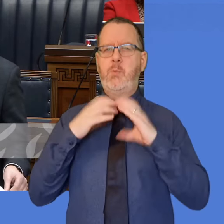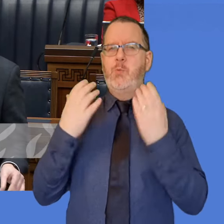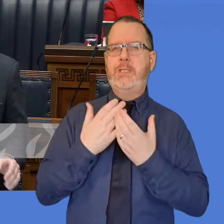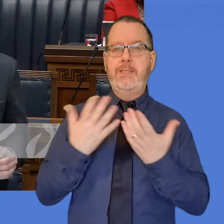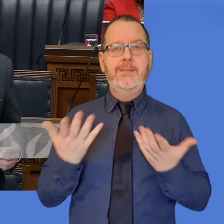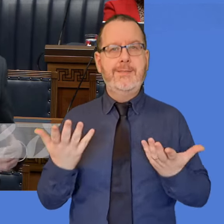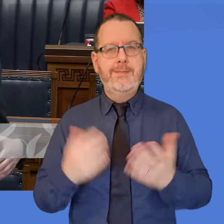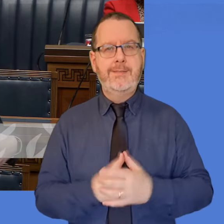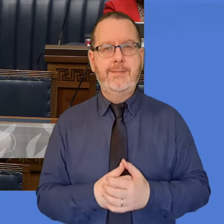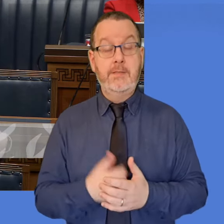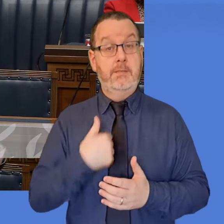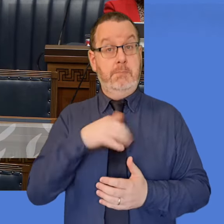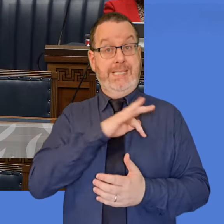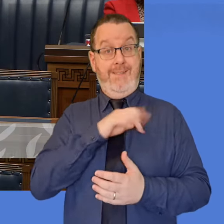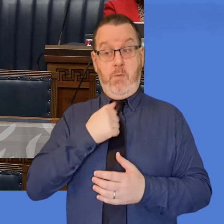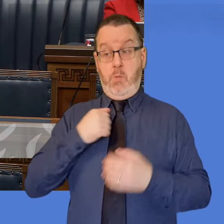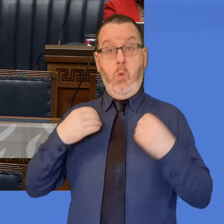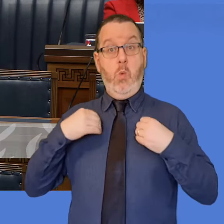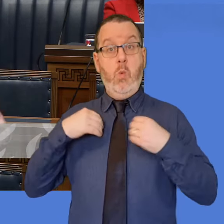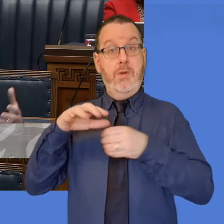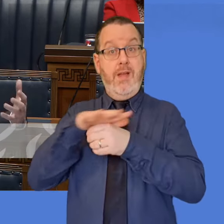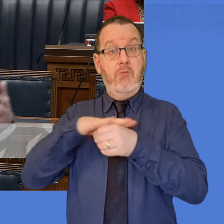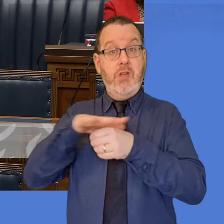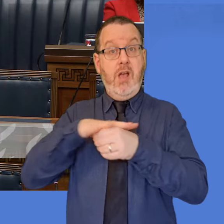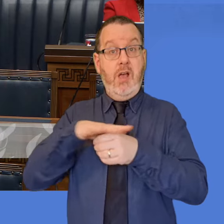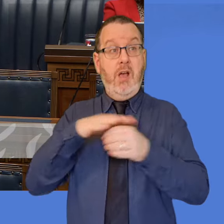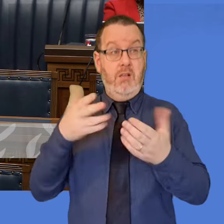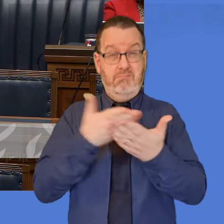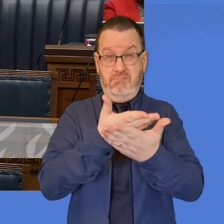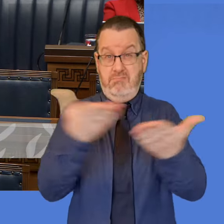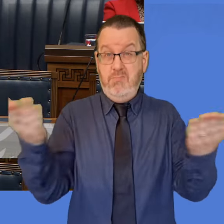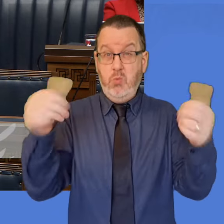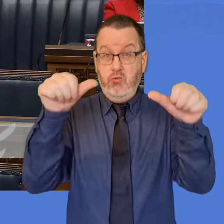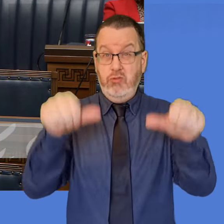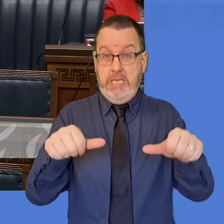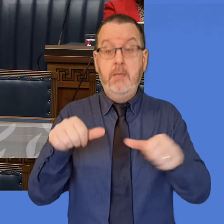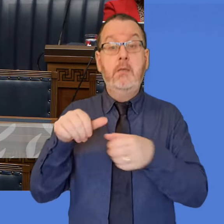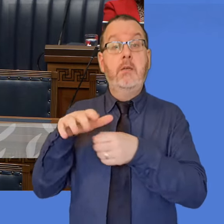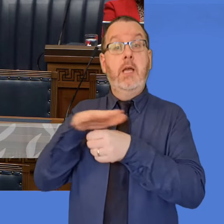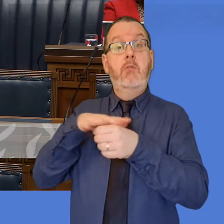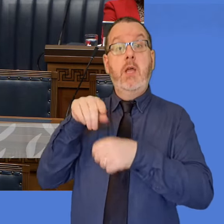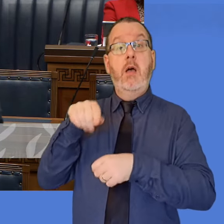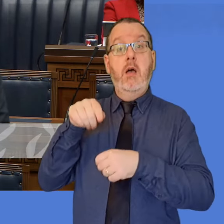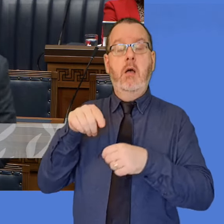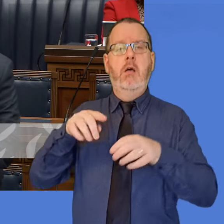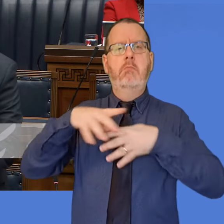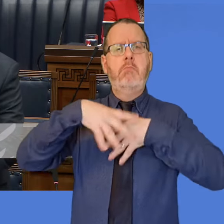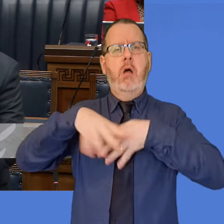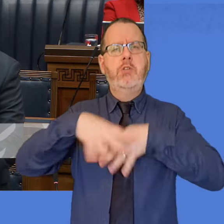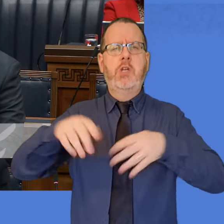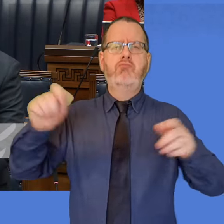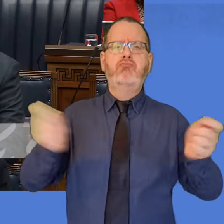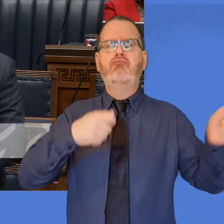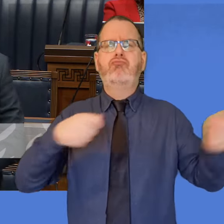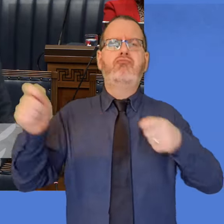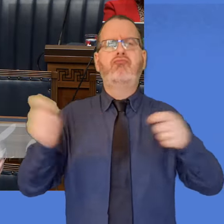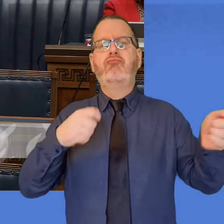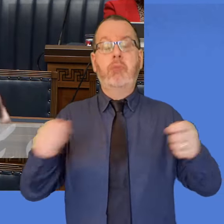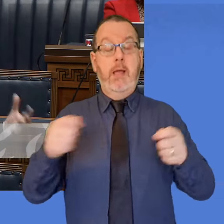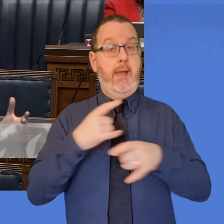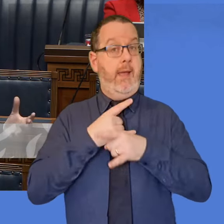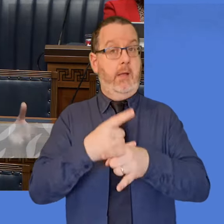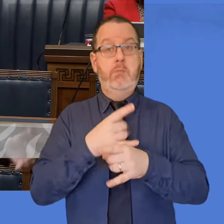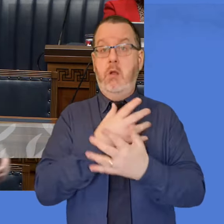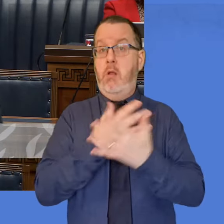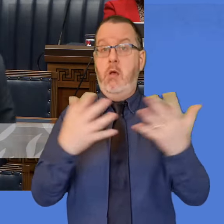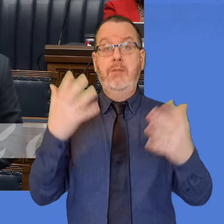and I know in particular from experience in my own constituency, and I'm sure that other members will agree, the bands were an incredible support to